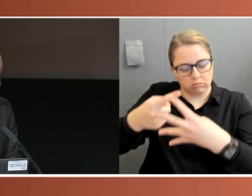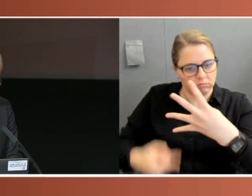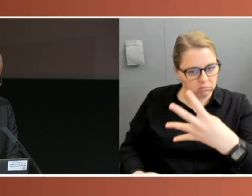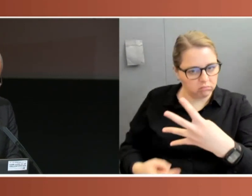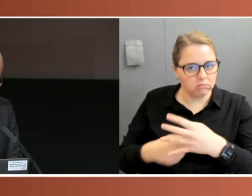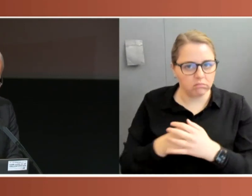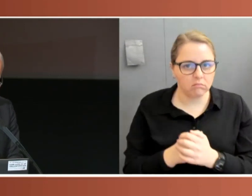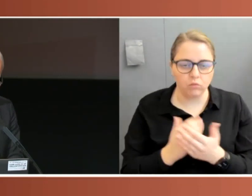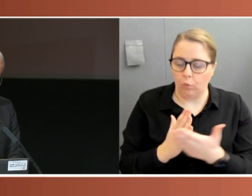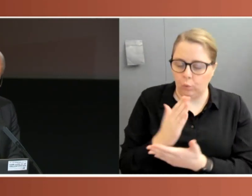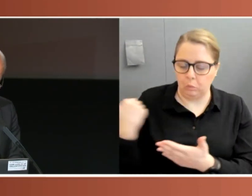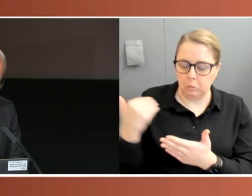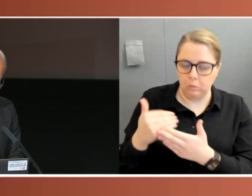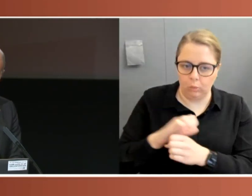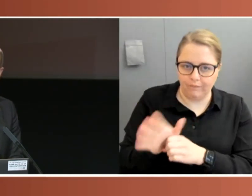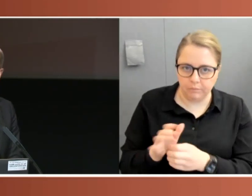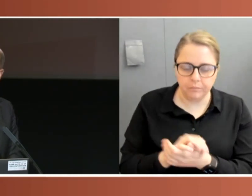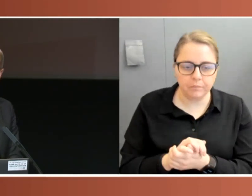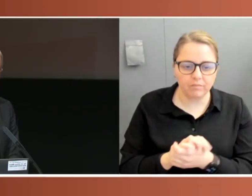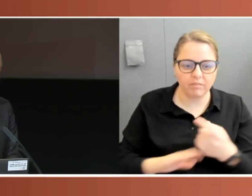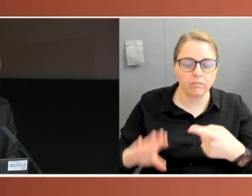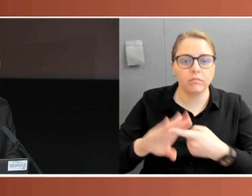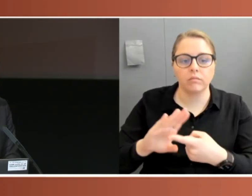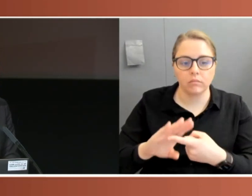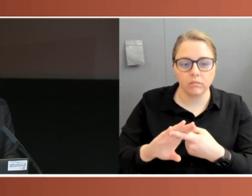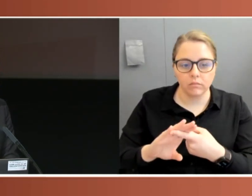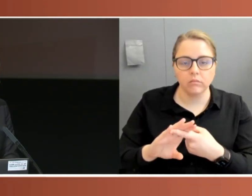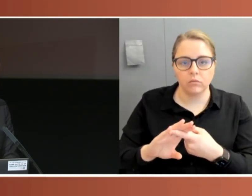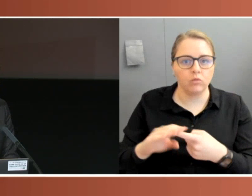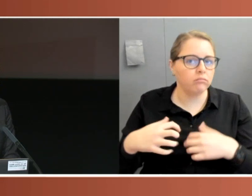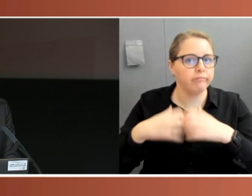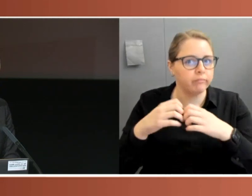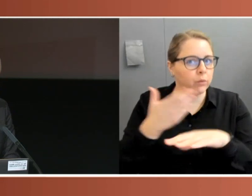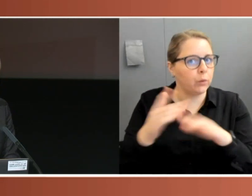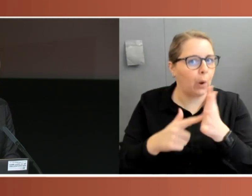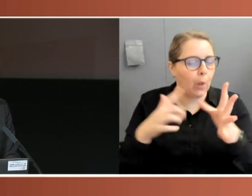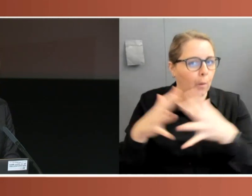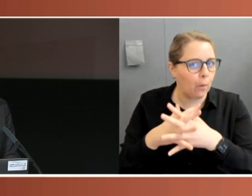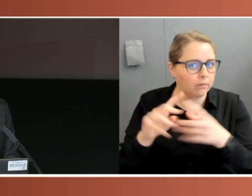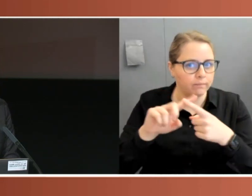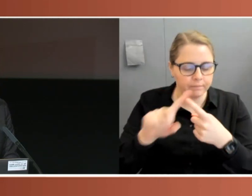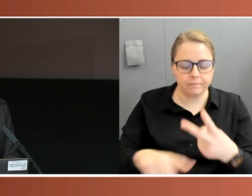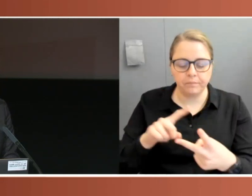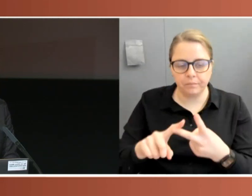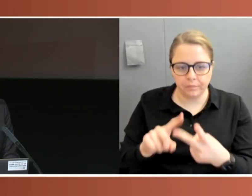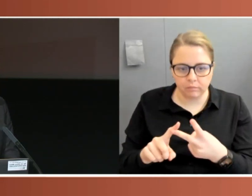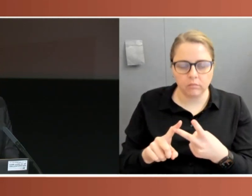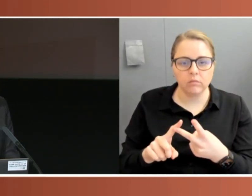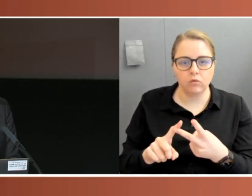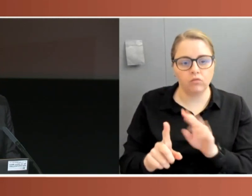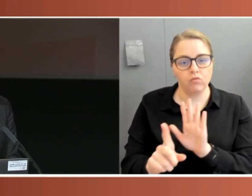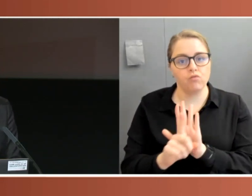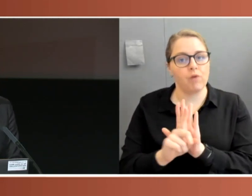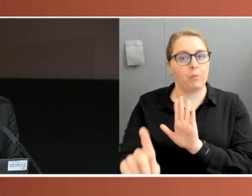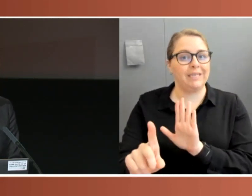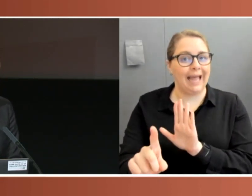during a pandemic. The first of those functions is to make laws for Australia. The second is to represent the people of